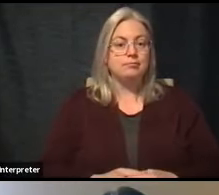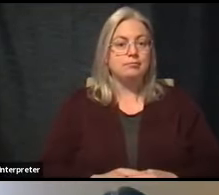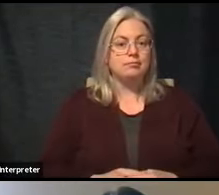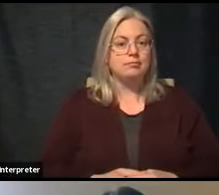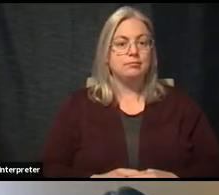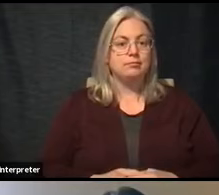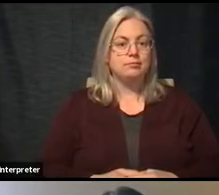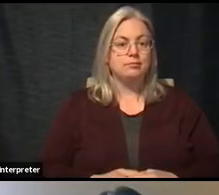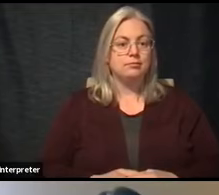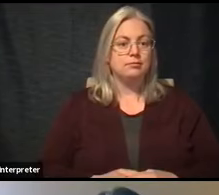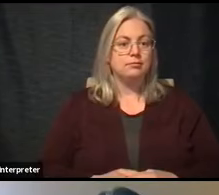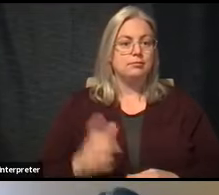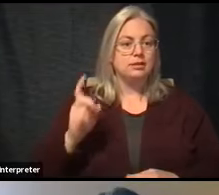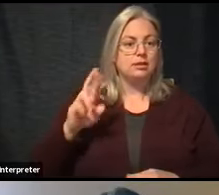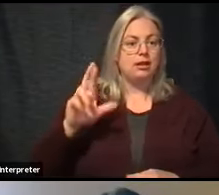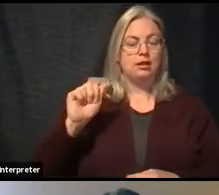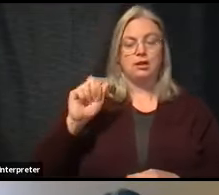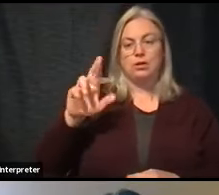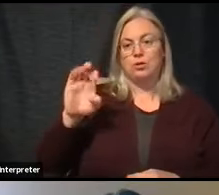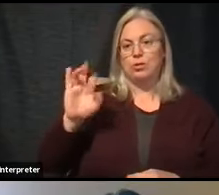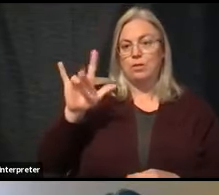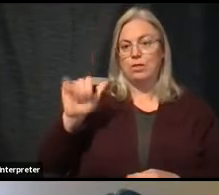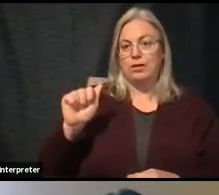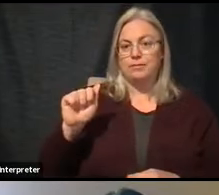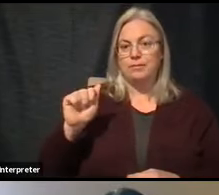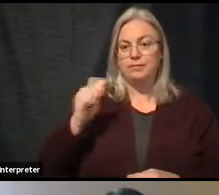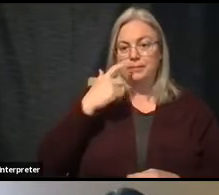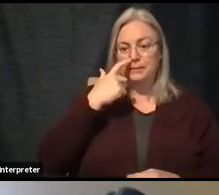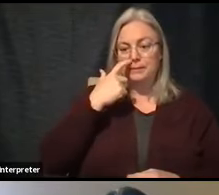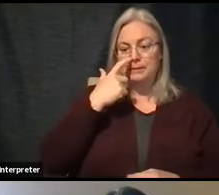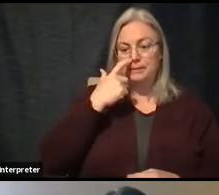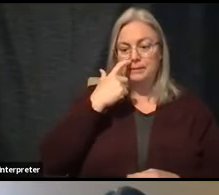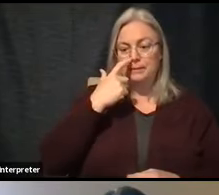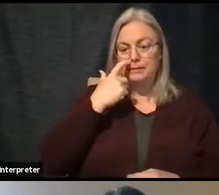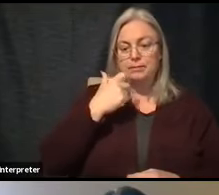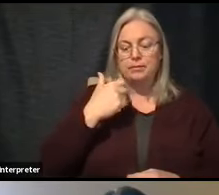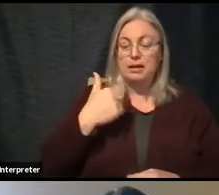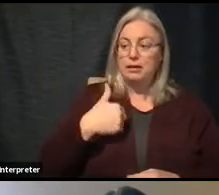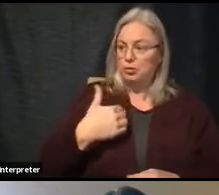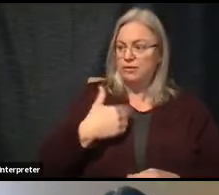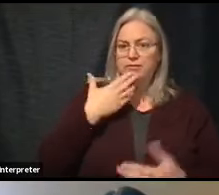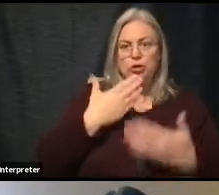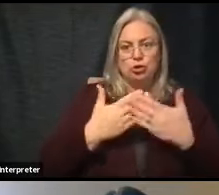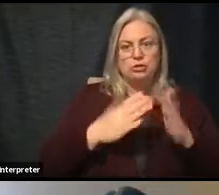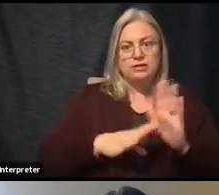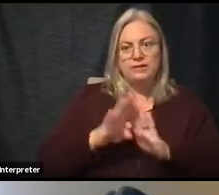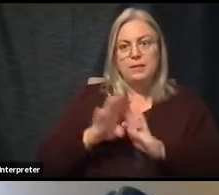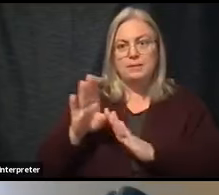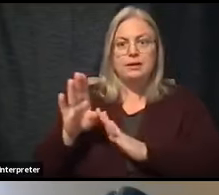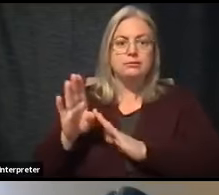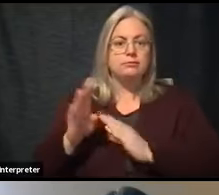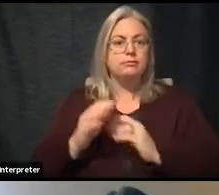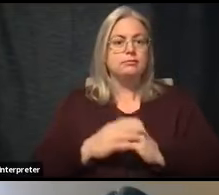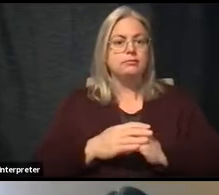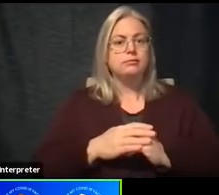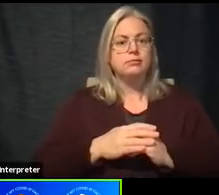We have what I think a very good development in terms of